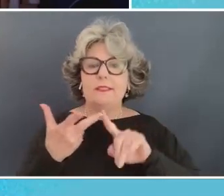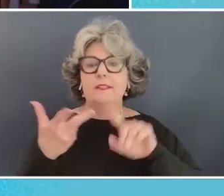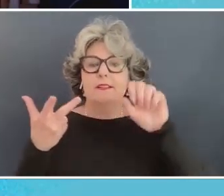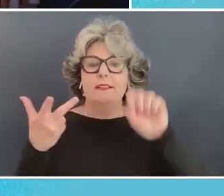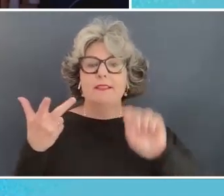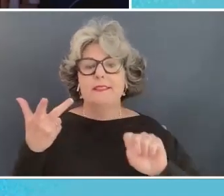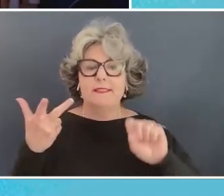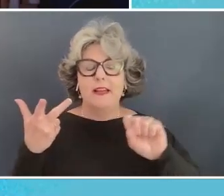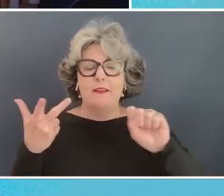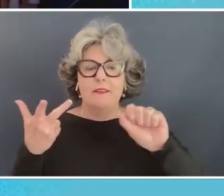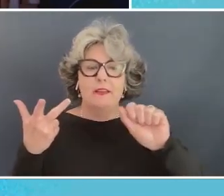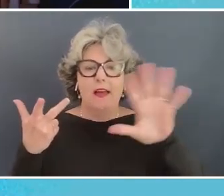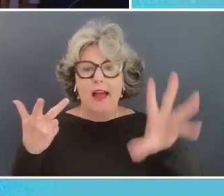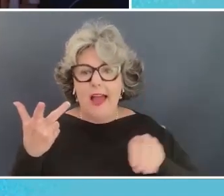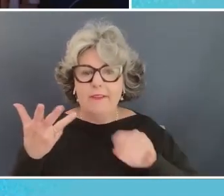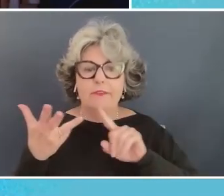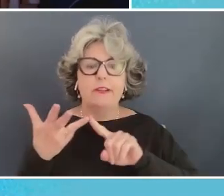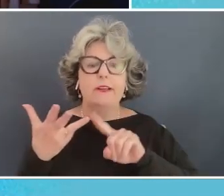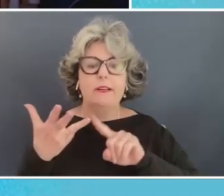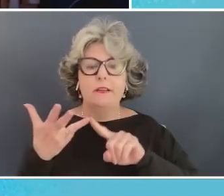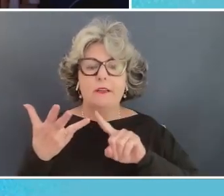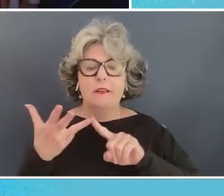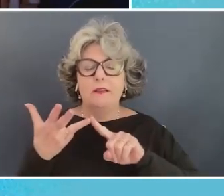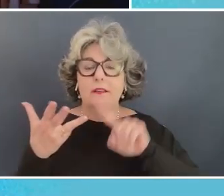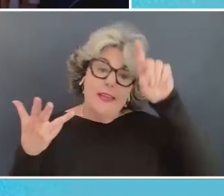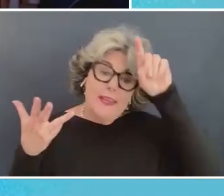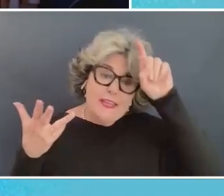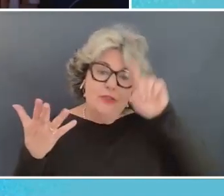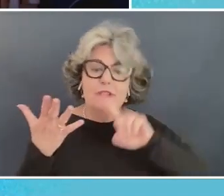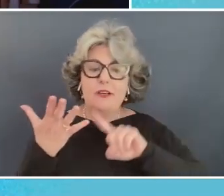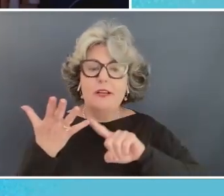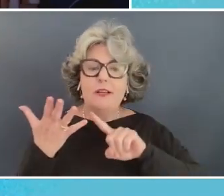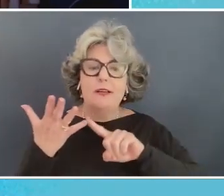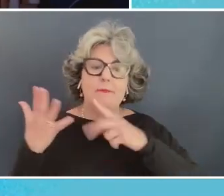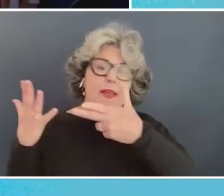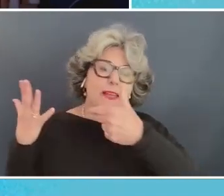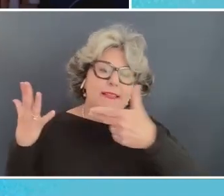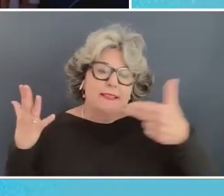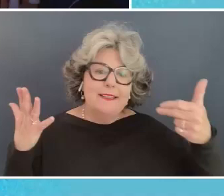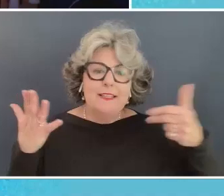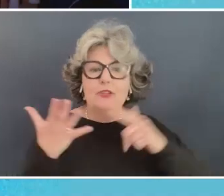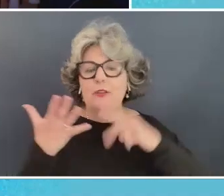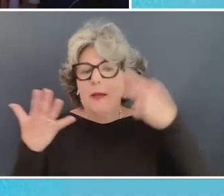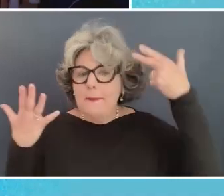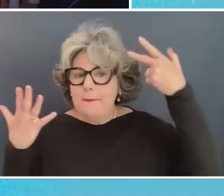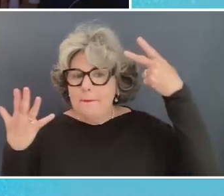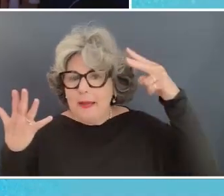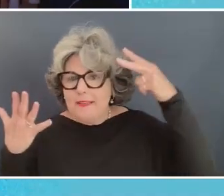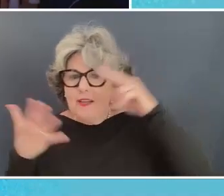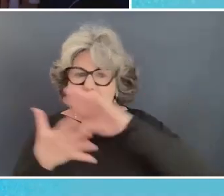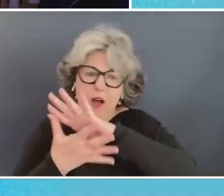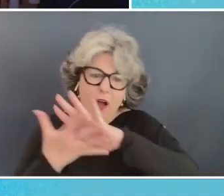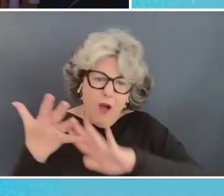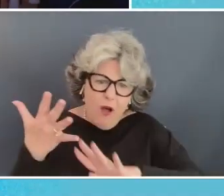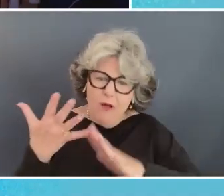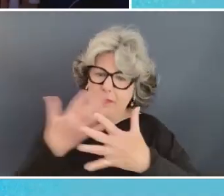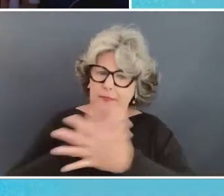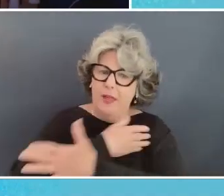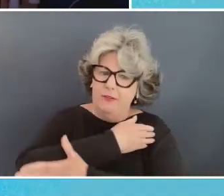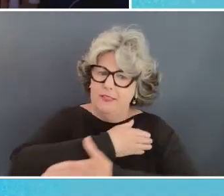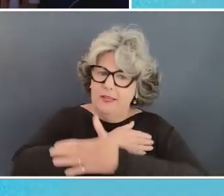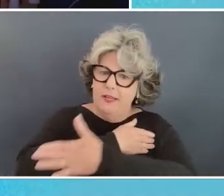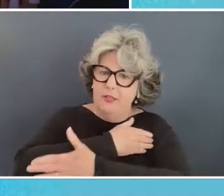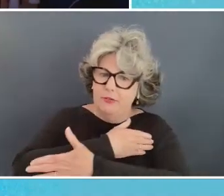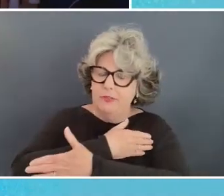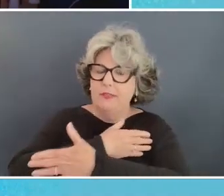africa often egypt indonesia mexico these are all countries that have taken their